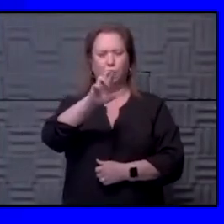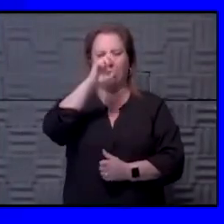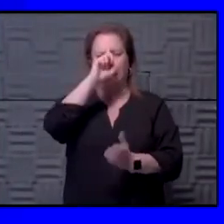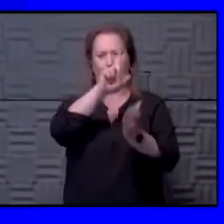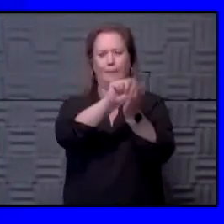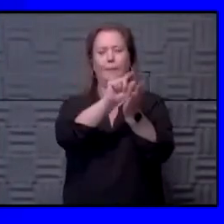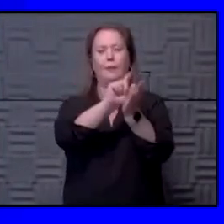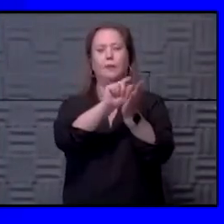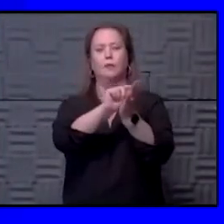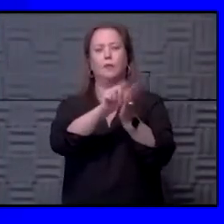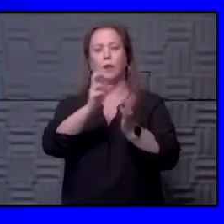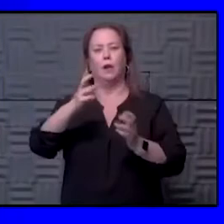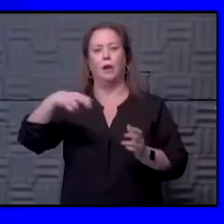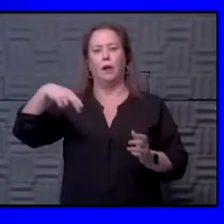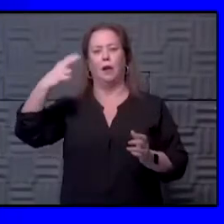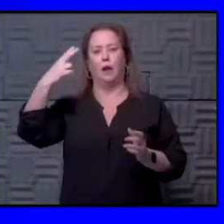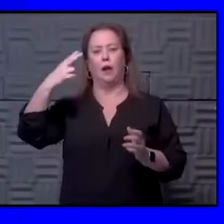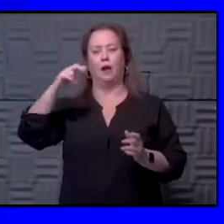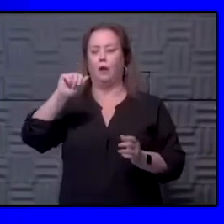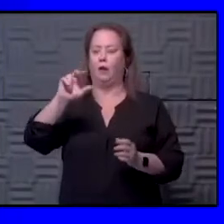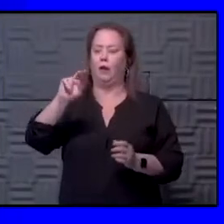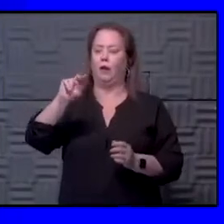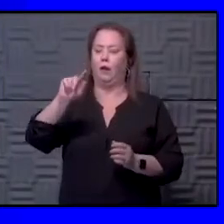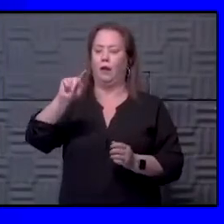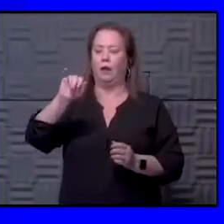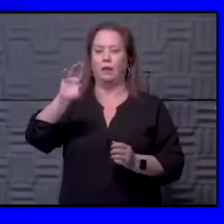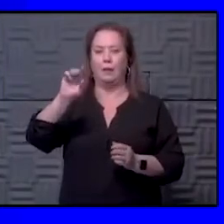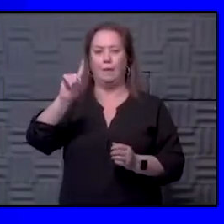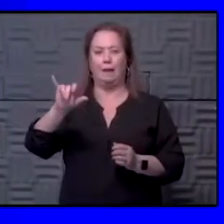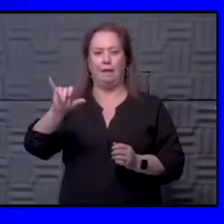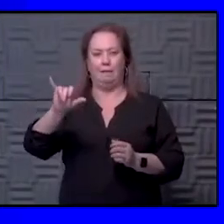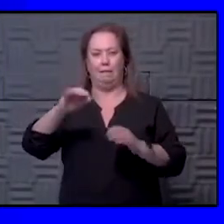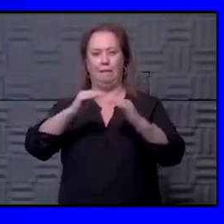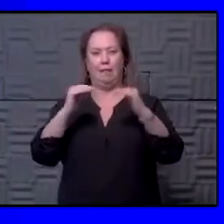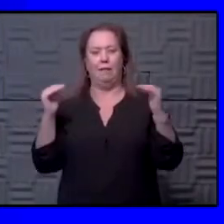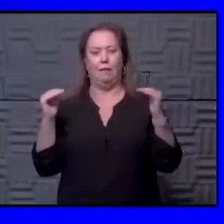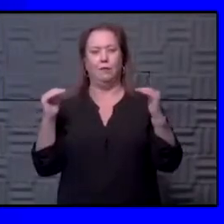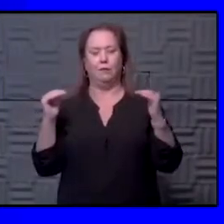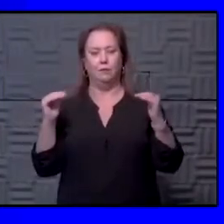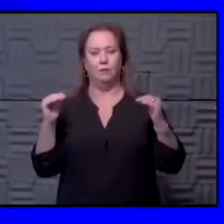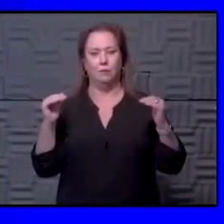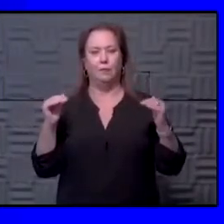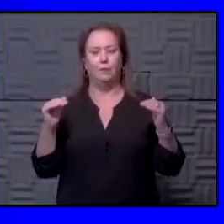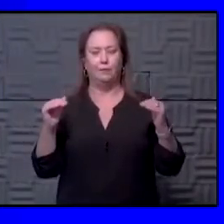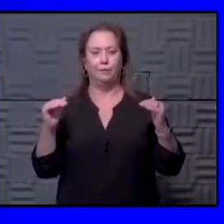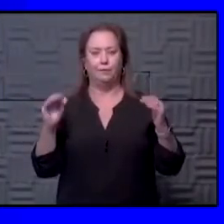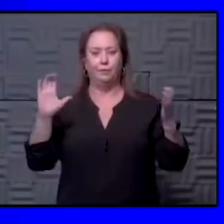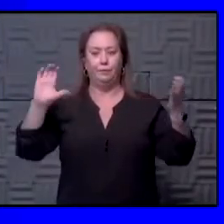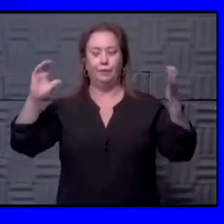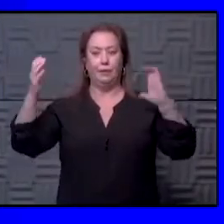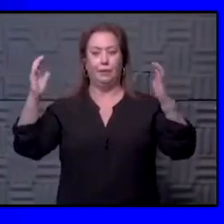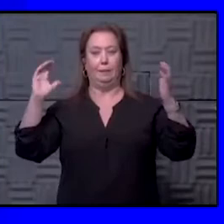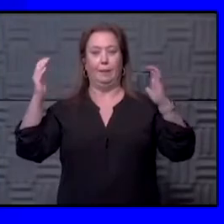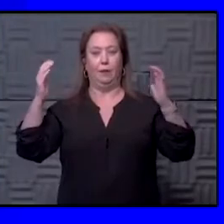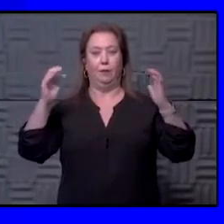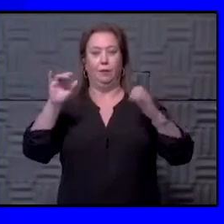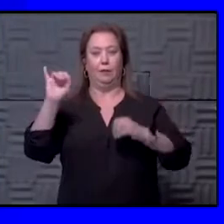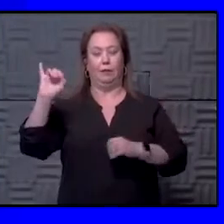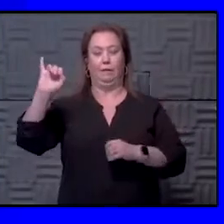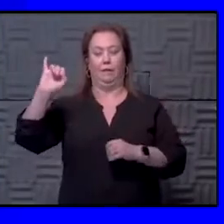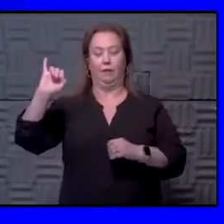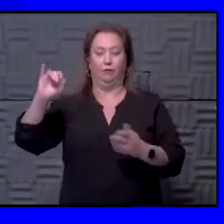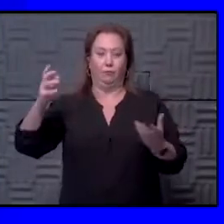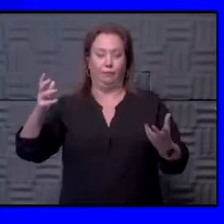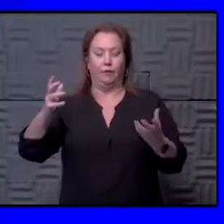– you have higher antibody levels than if you just had the infection by